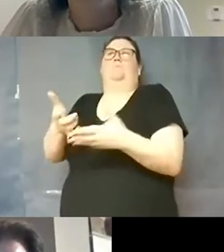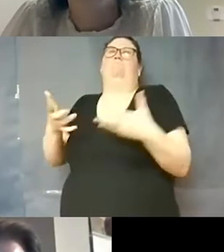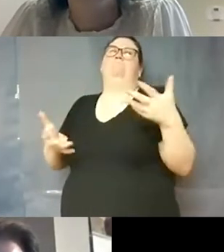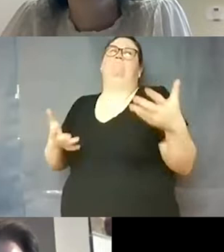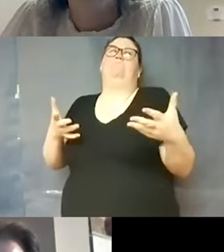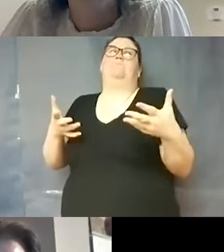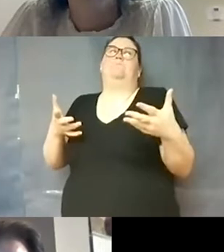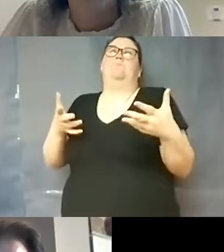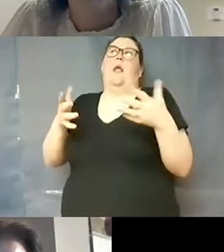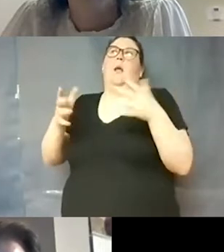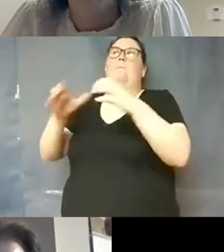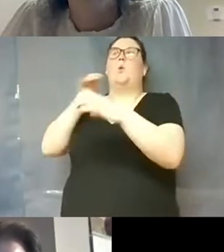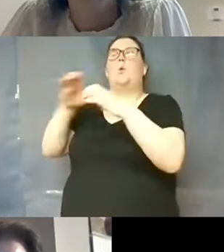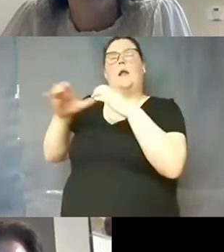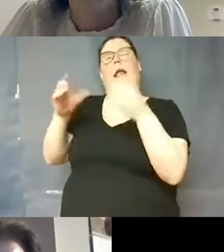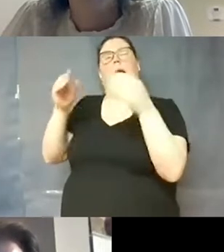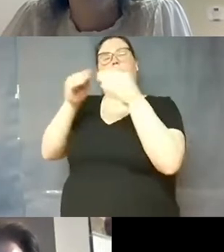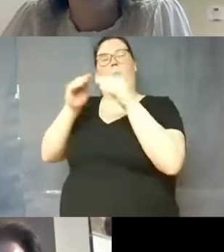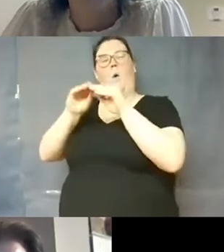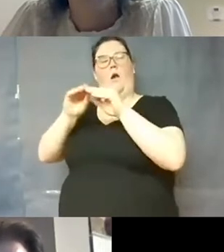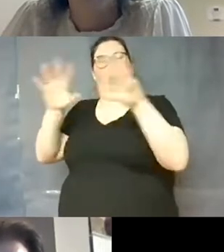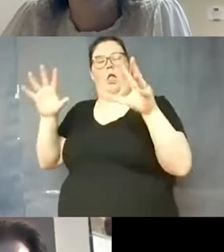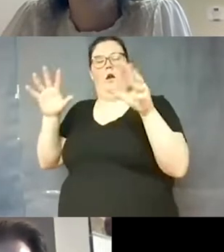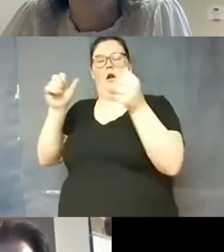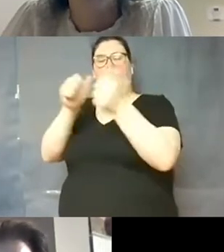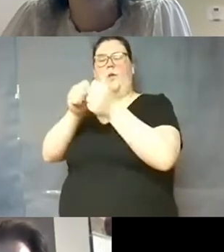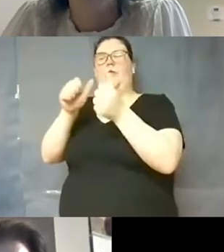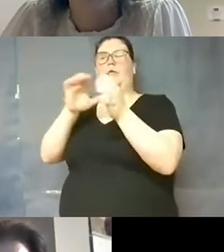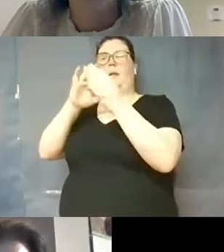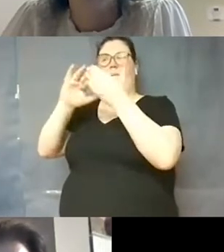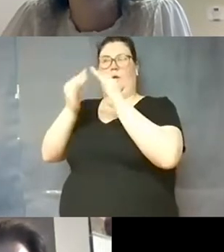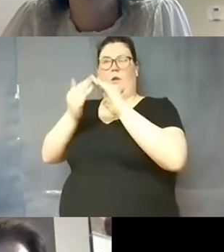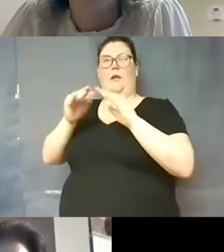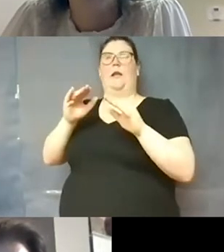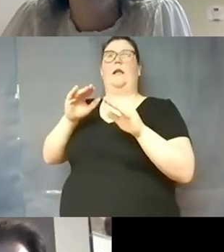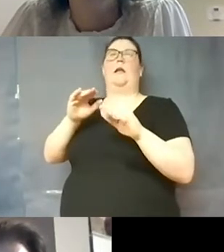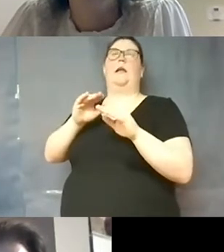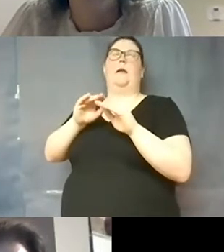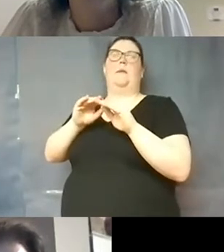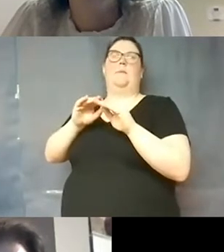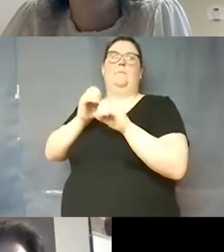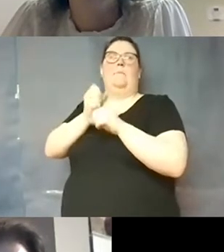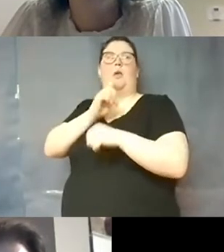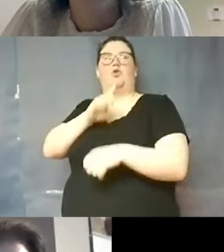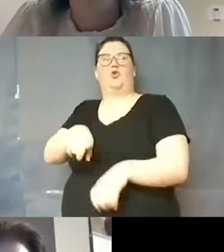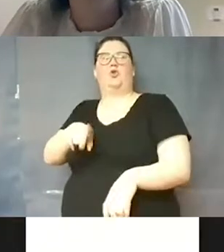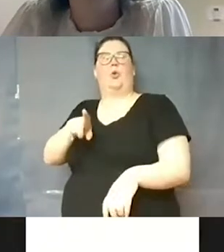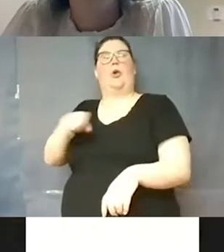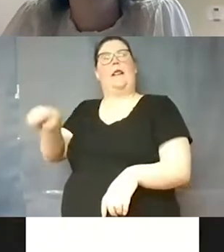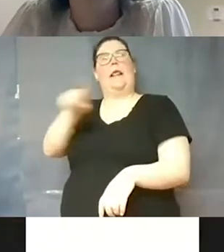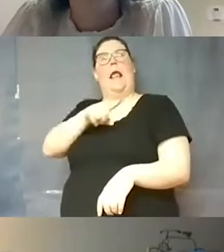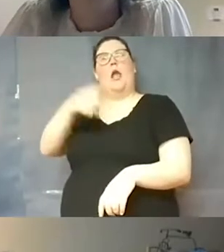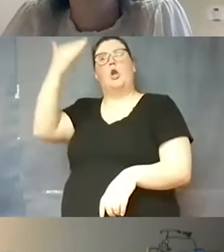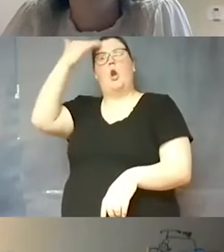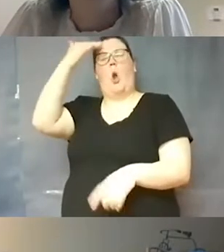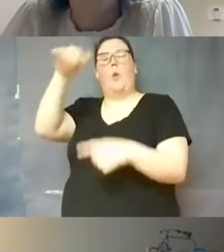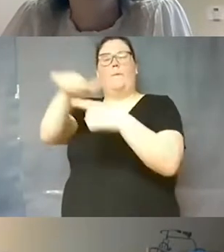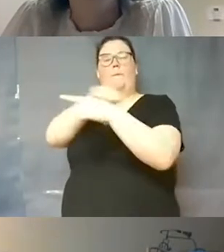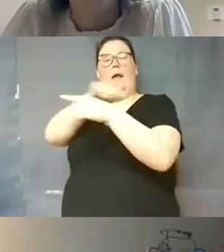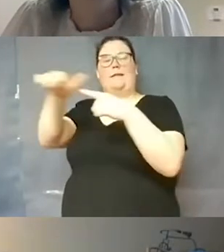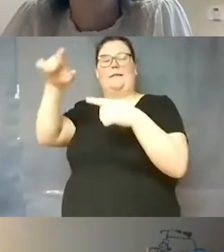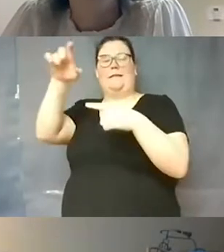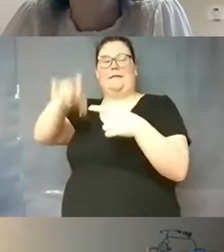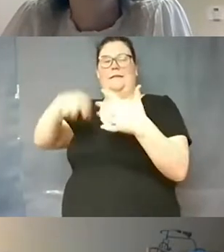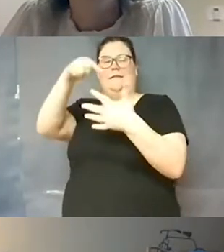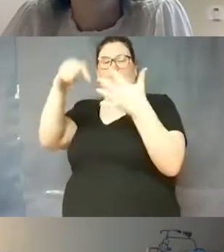communicate more effectively with the community to make sure that um they know the practices that need to happen